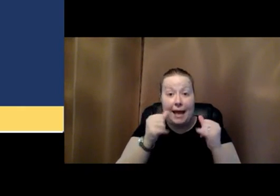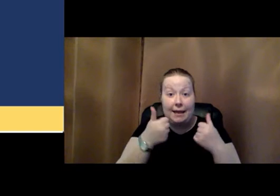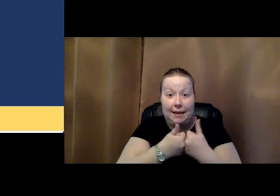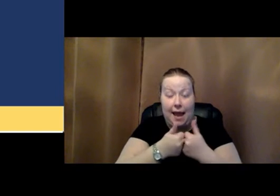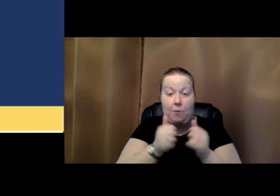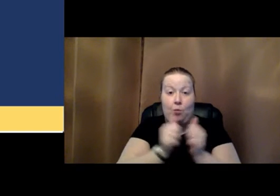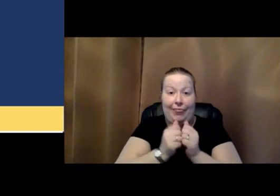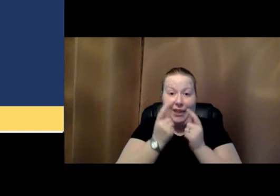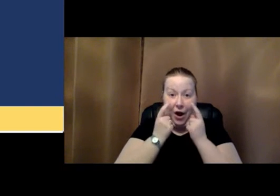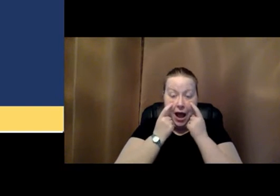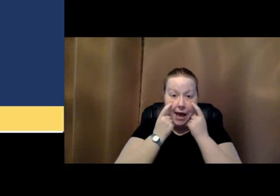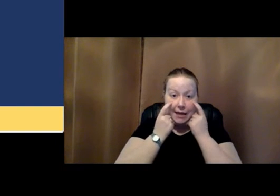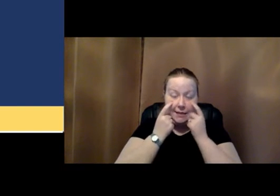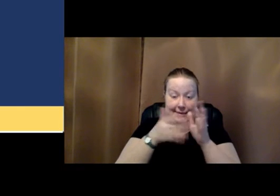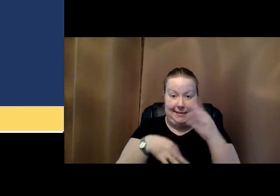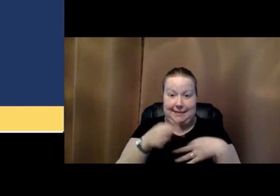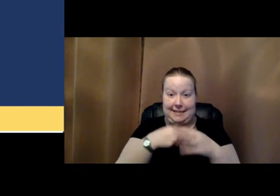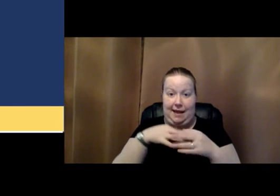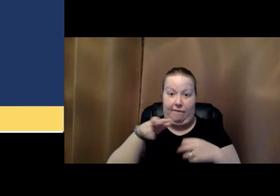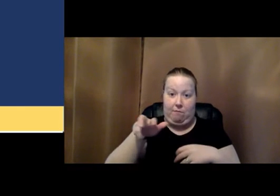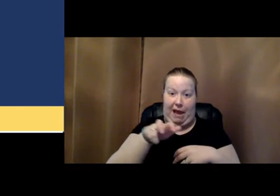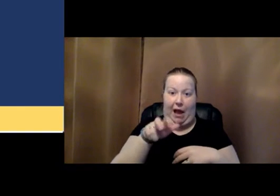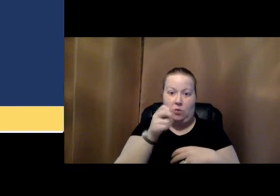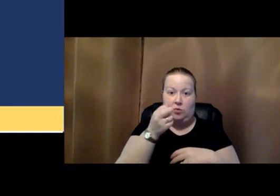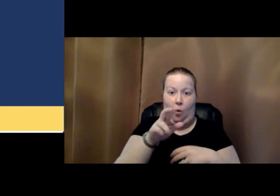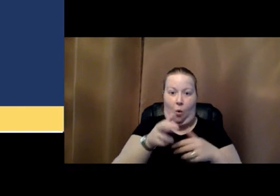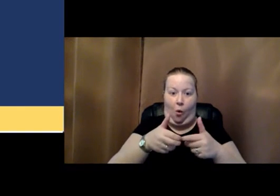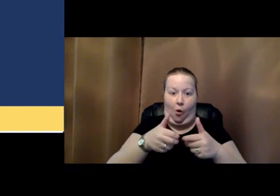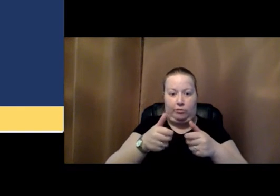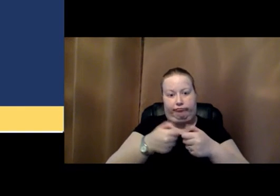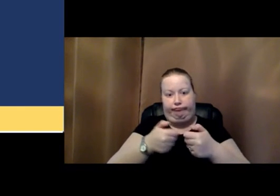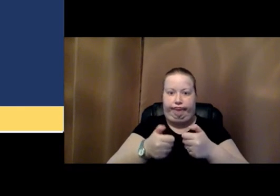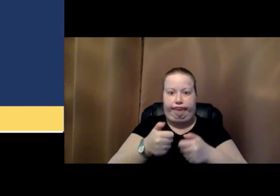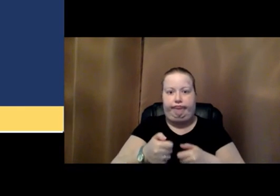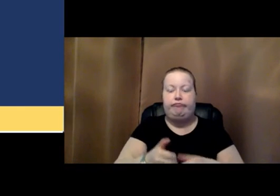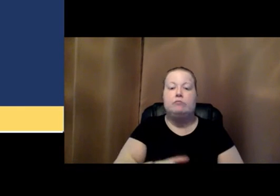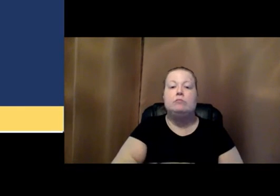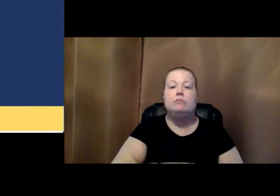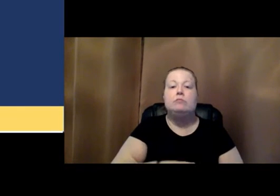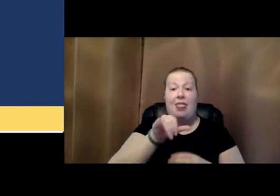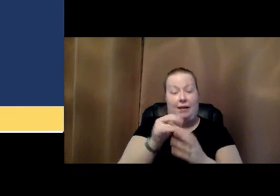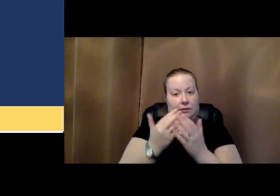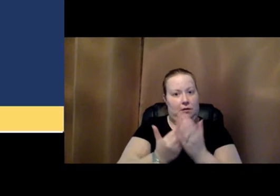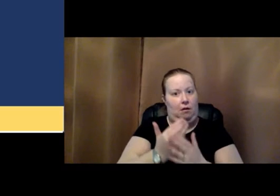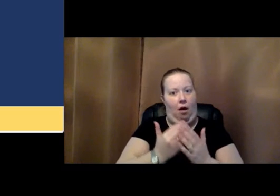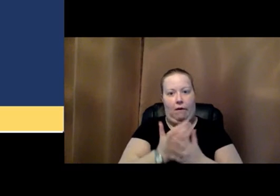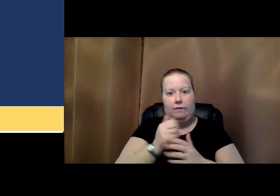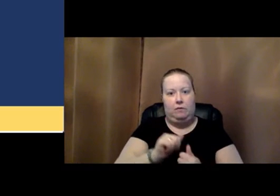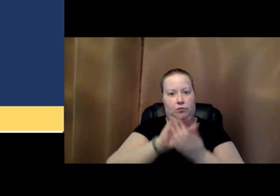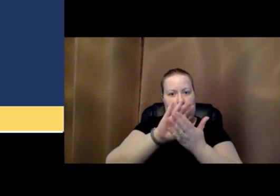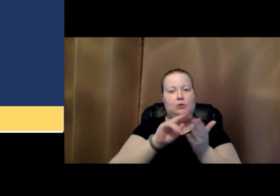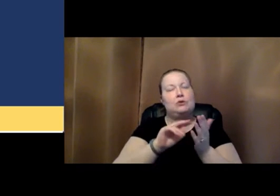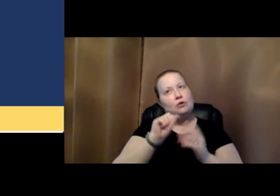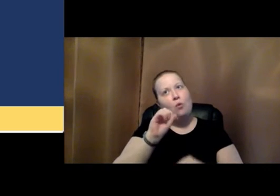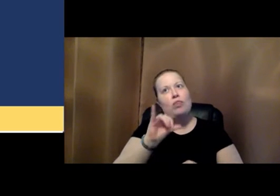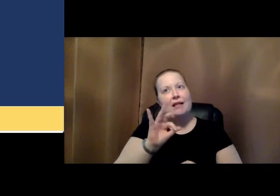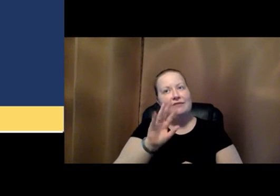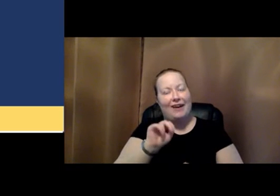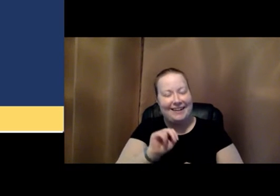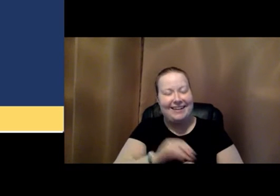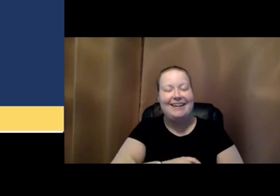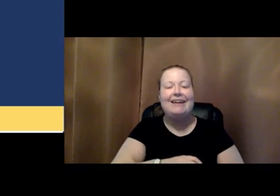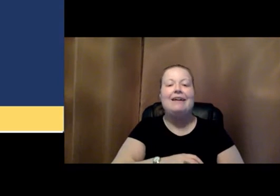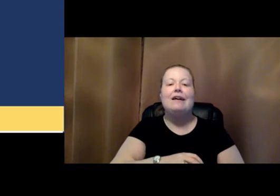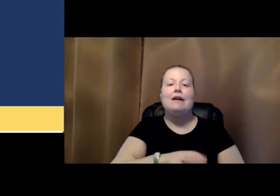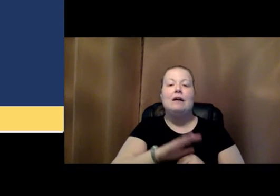of with a game controller or a mouse. And this is a novel approach, so there's some fun in that. But